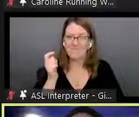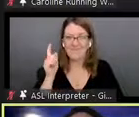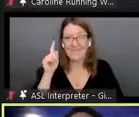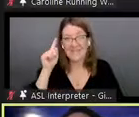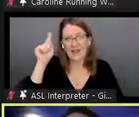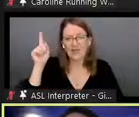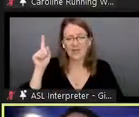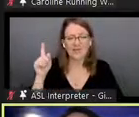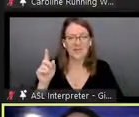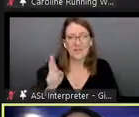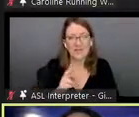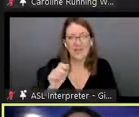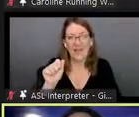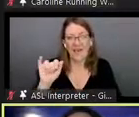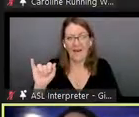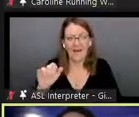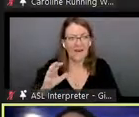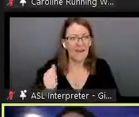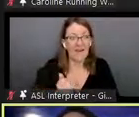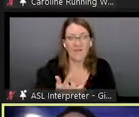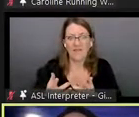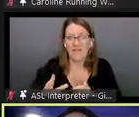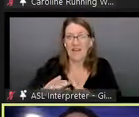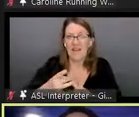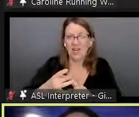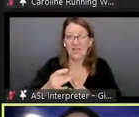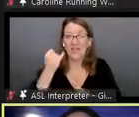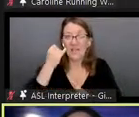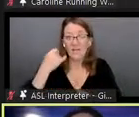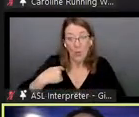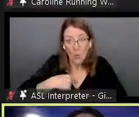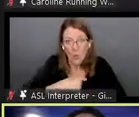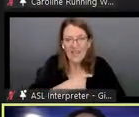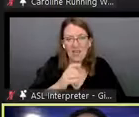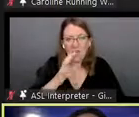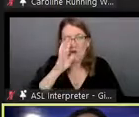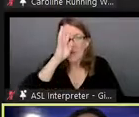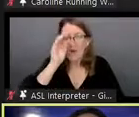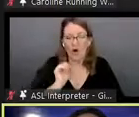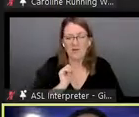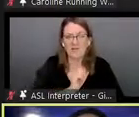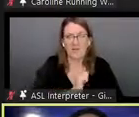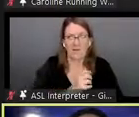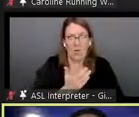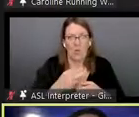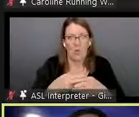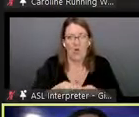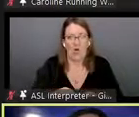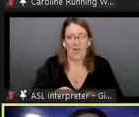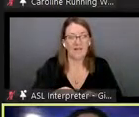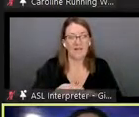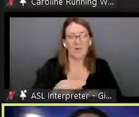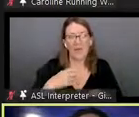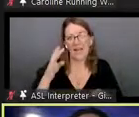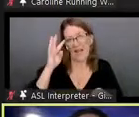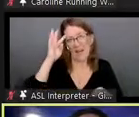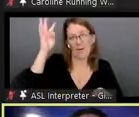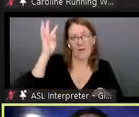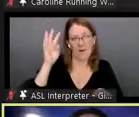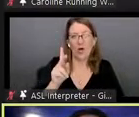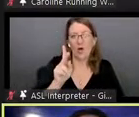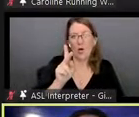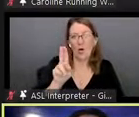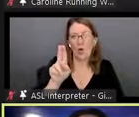everything connected to that that if we were the creators of that what would we call it and we came up with the word kua no'o